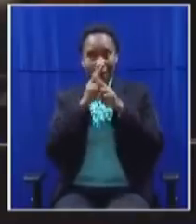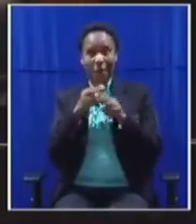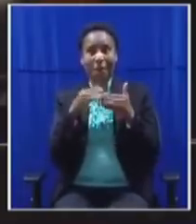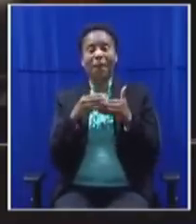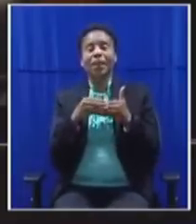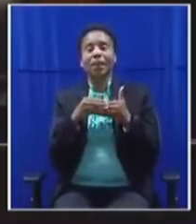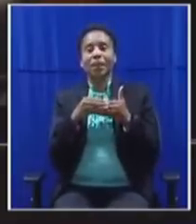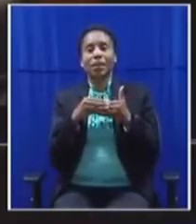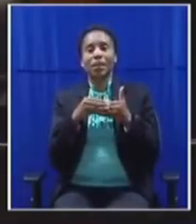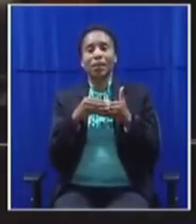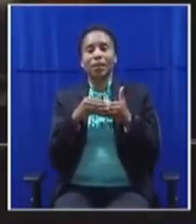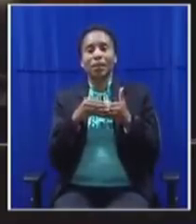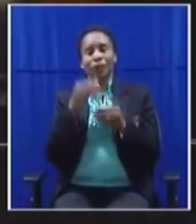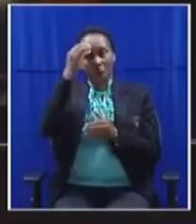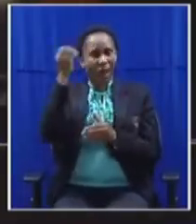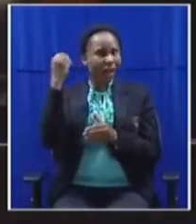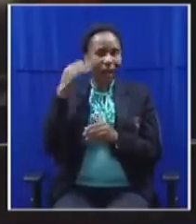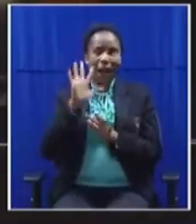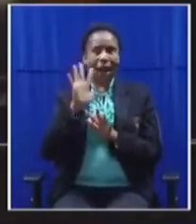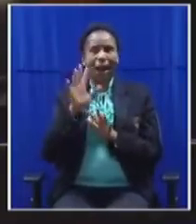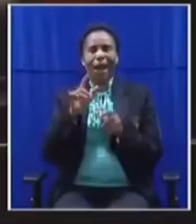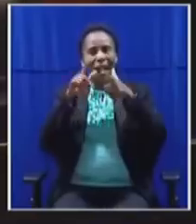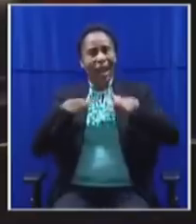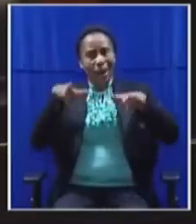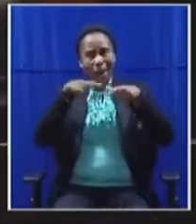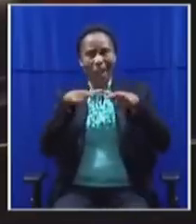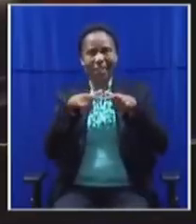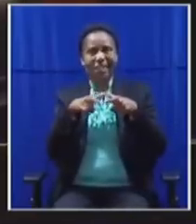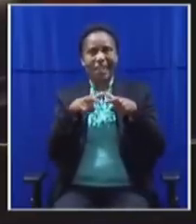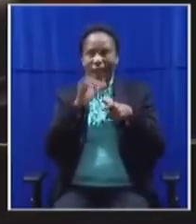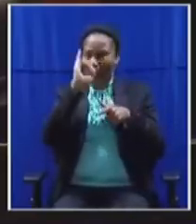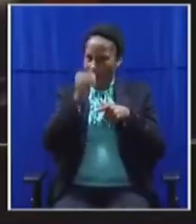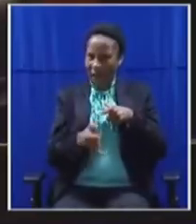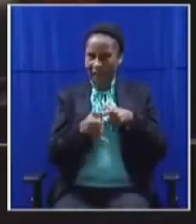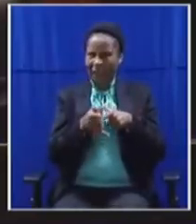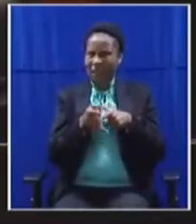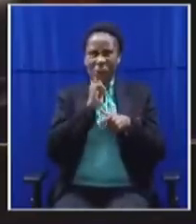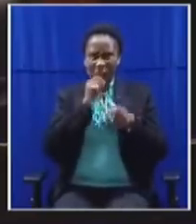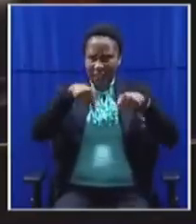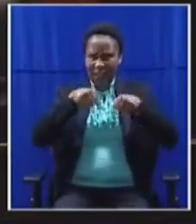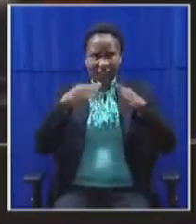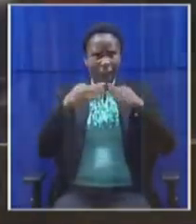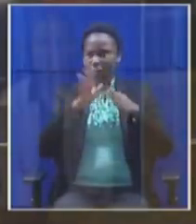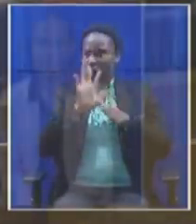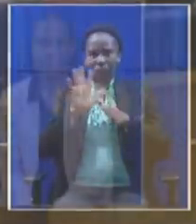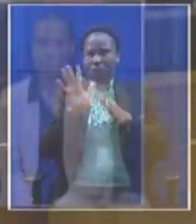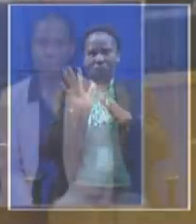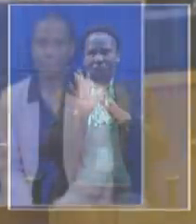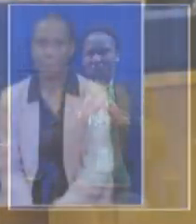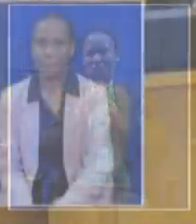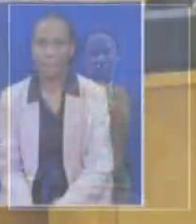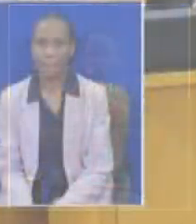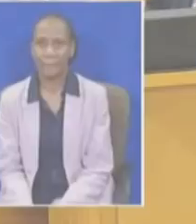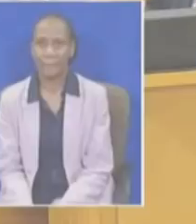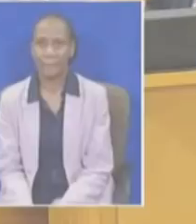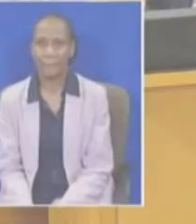let's not forget that language that is horrible is inappropriate in the house. Let's not get involved in those games.